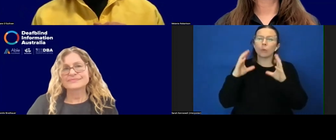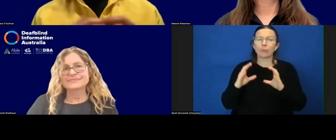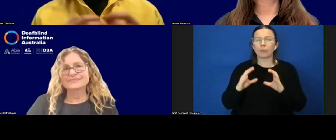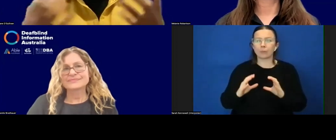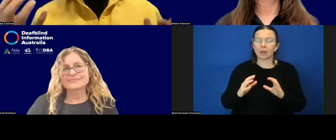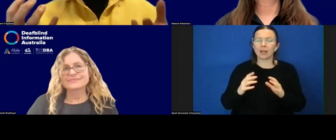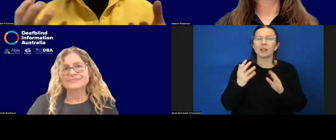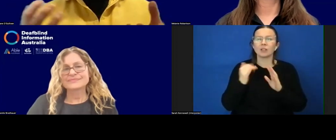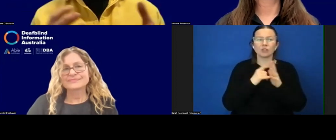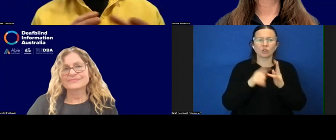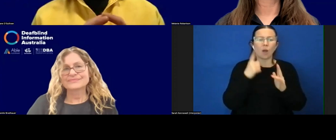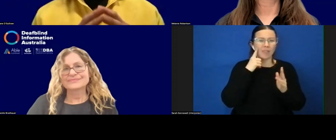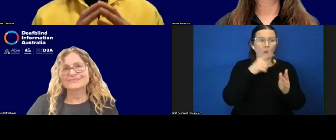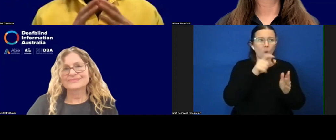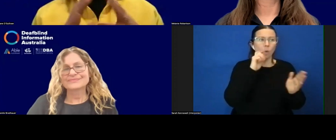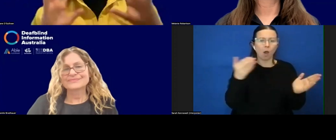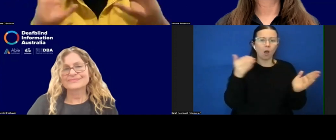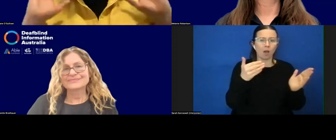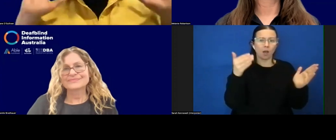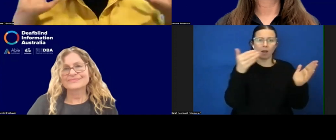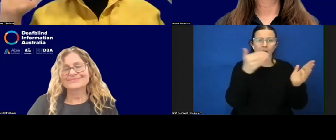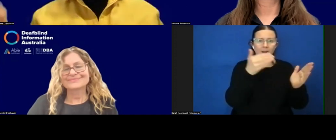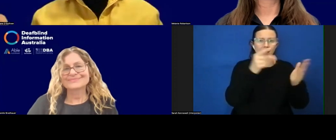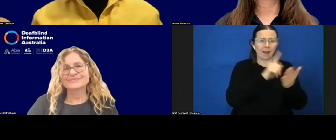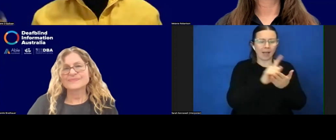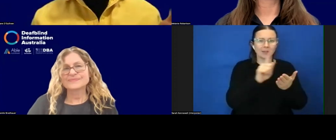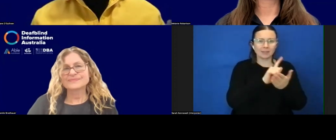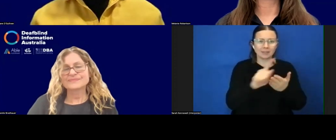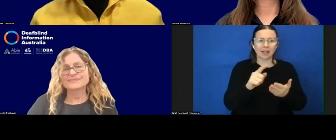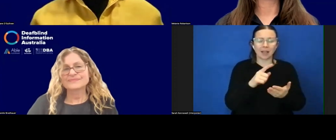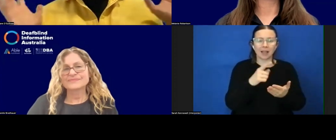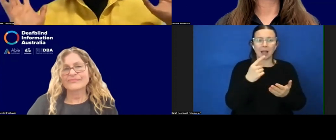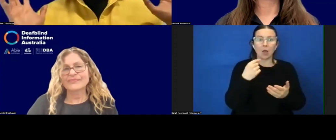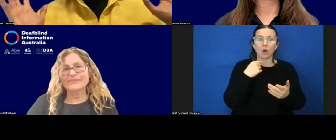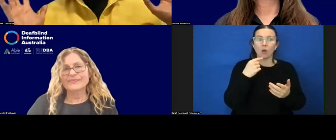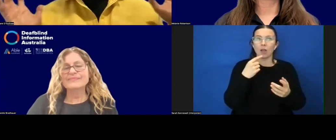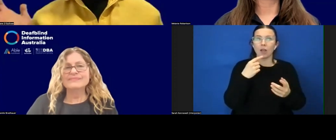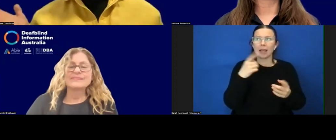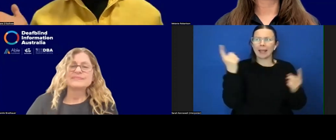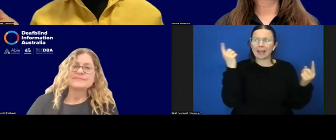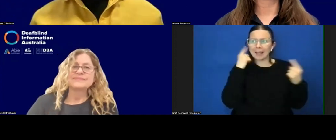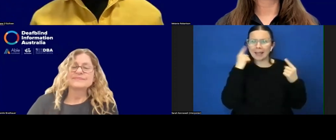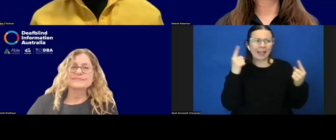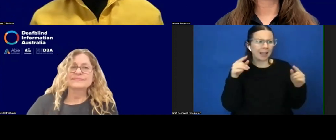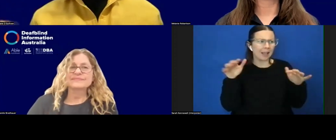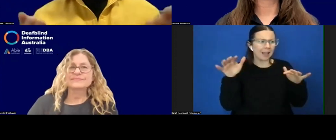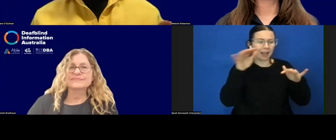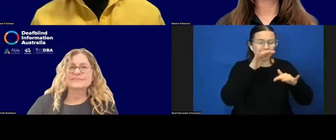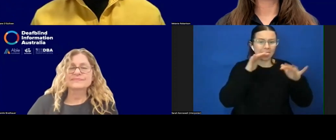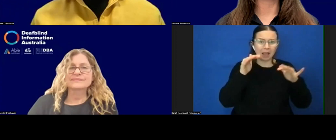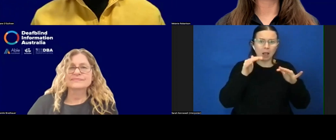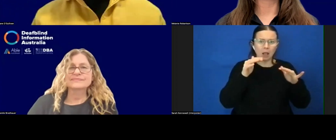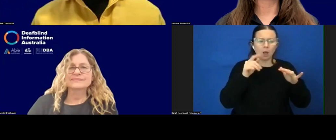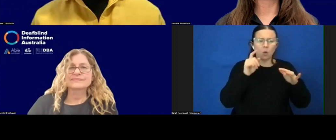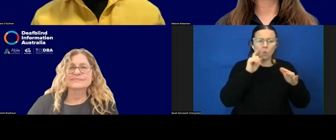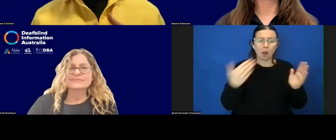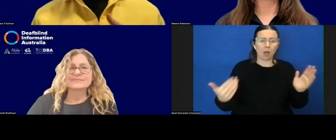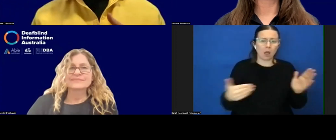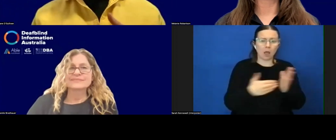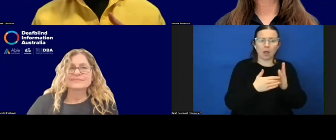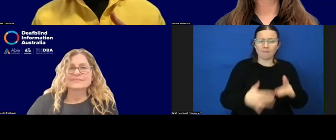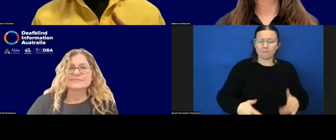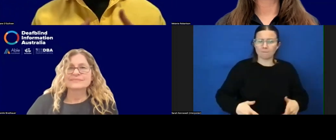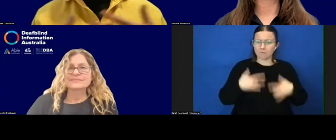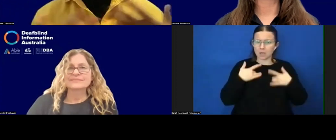uh, feeling our environment. And if we can start to think about hearing our environment 3d, what does it feel like to feel our environment in